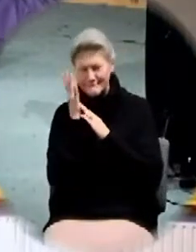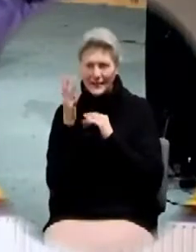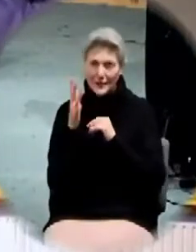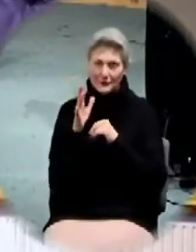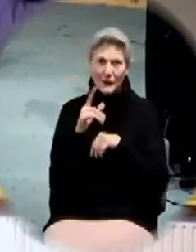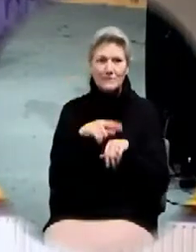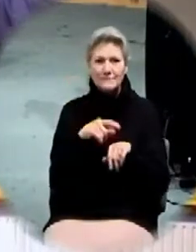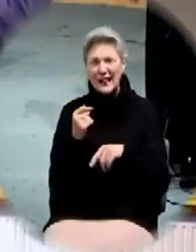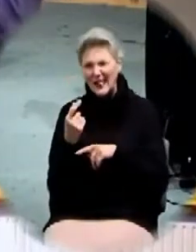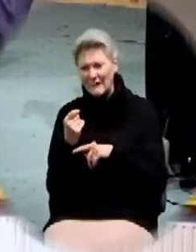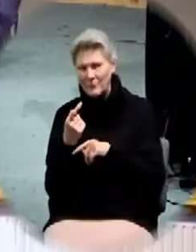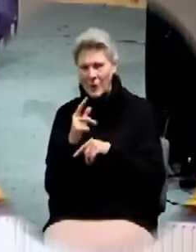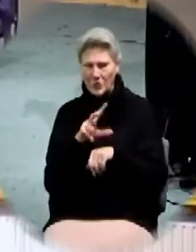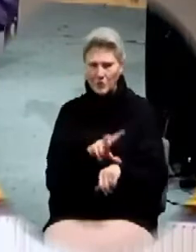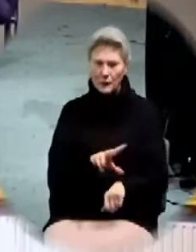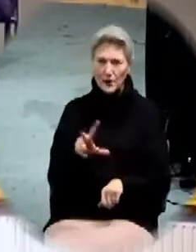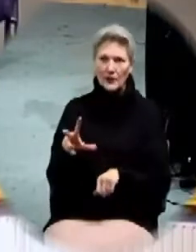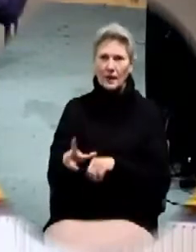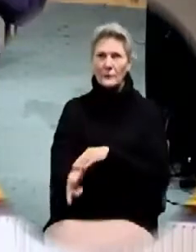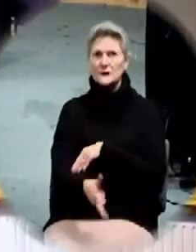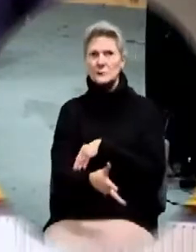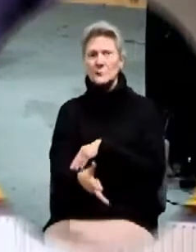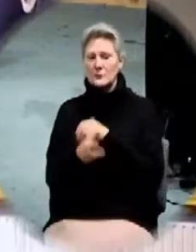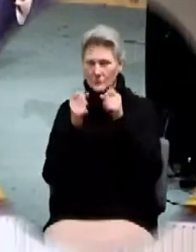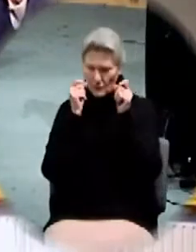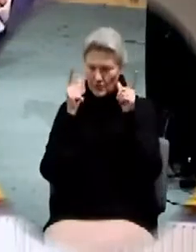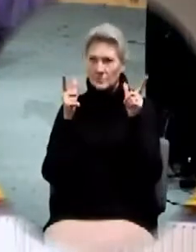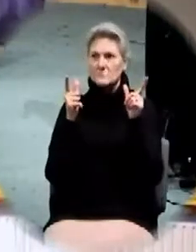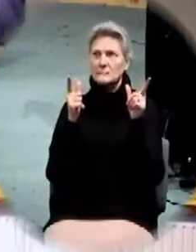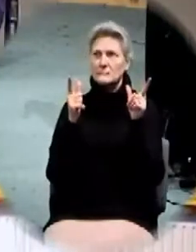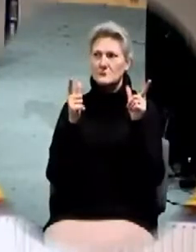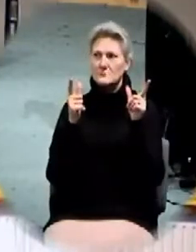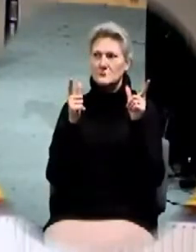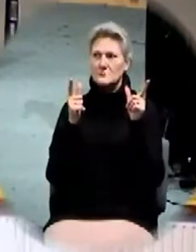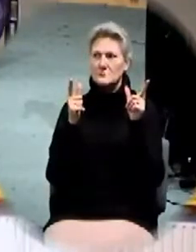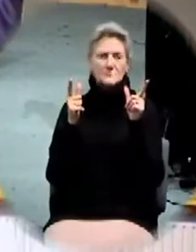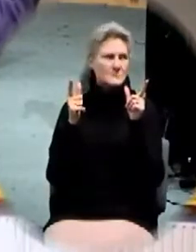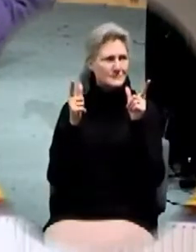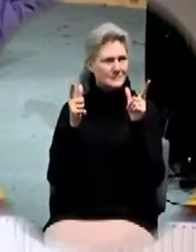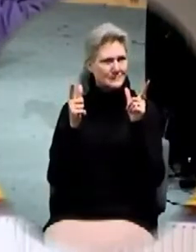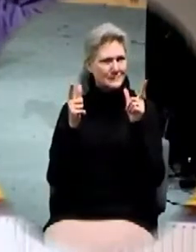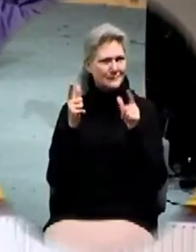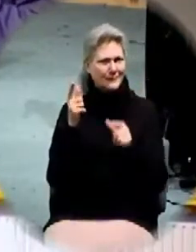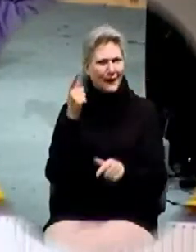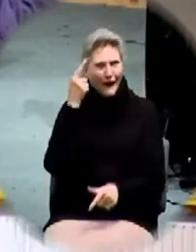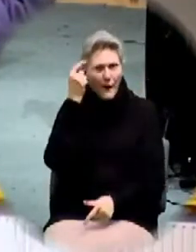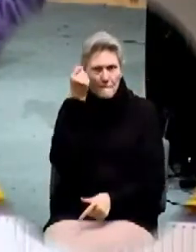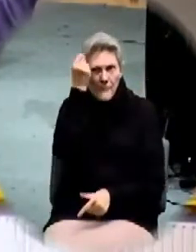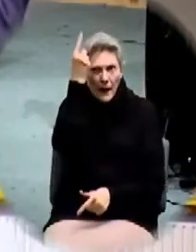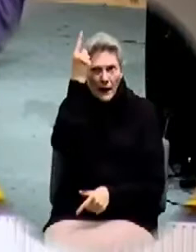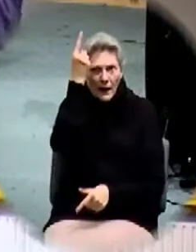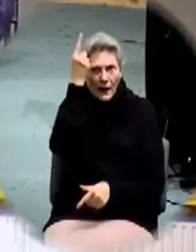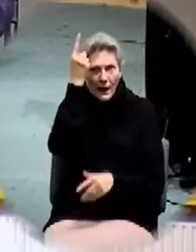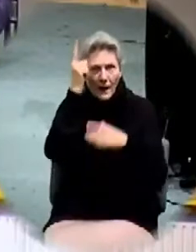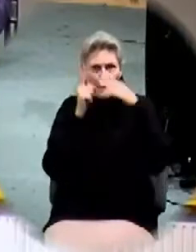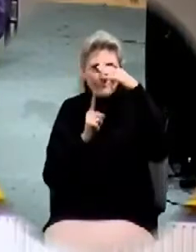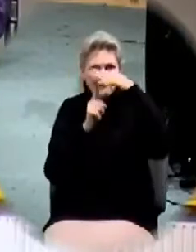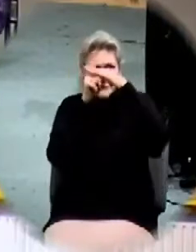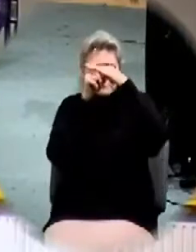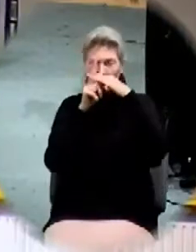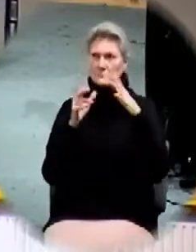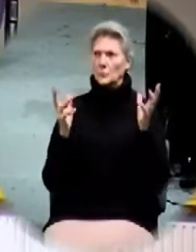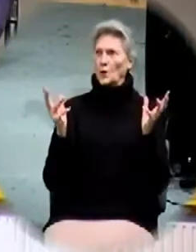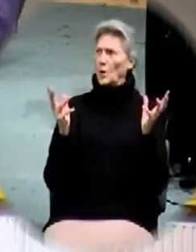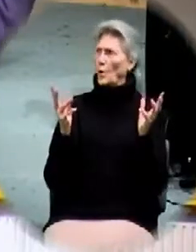11 o'clock or so. And about 3 o'clock this morning, I woke up with this startling thought. And it was like,